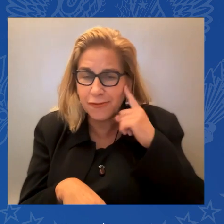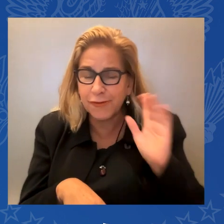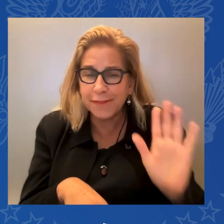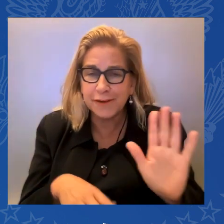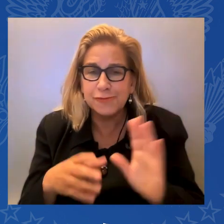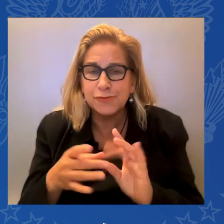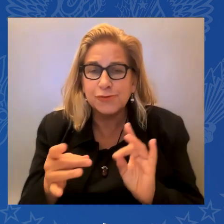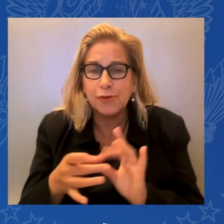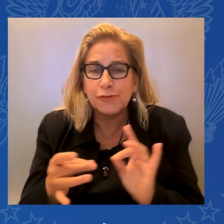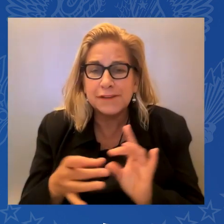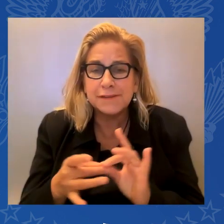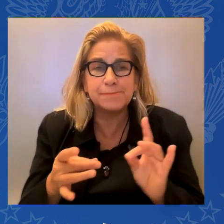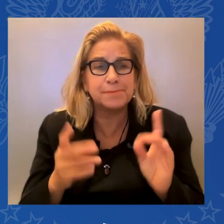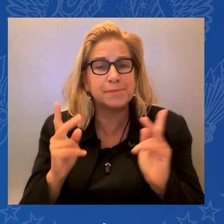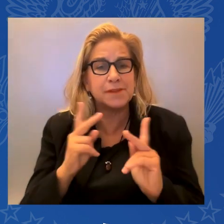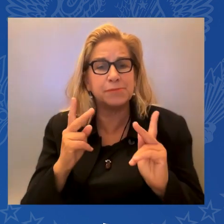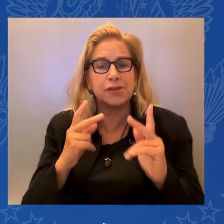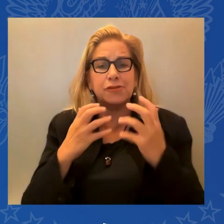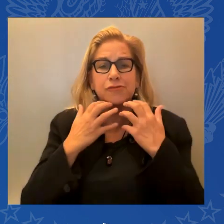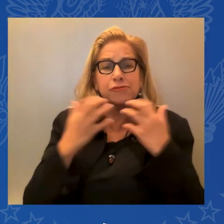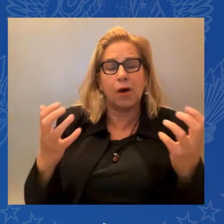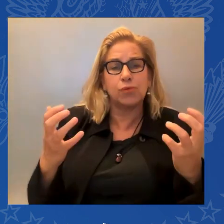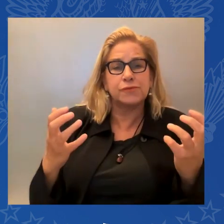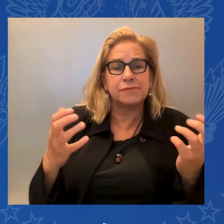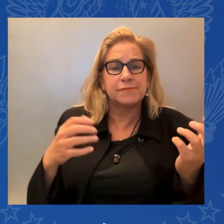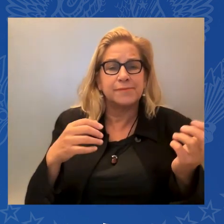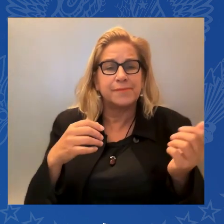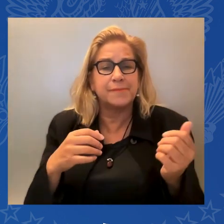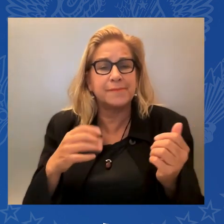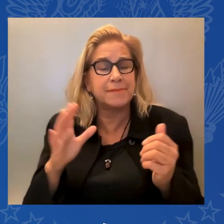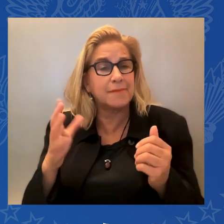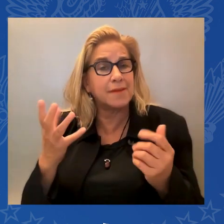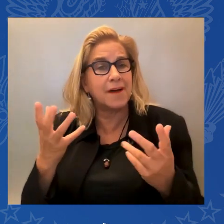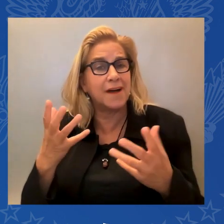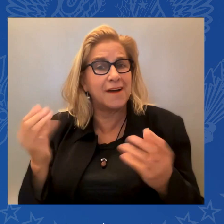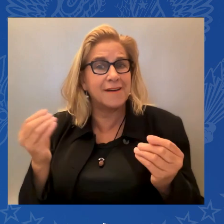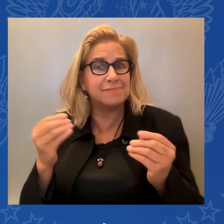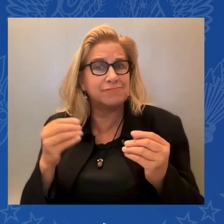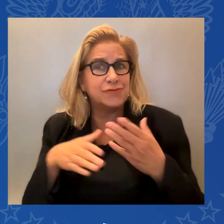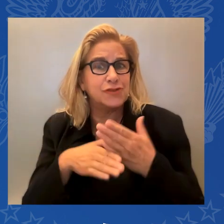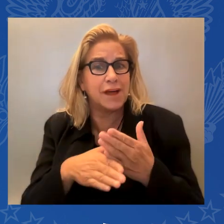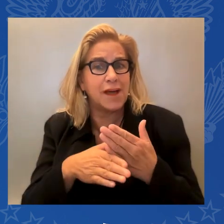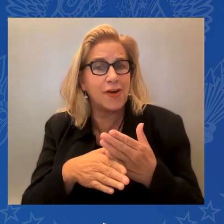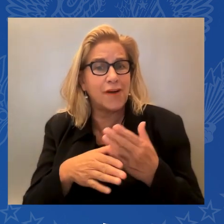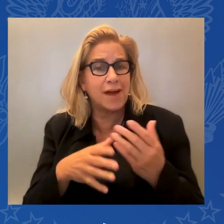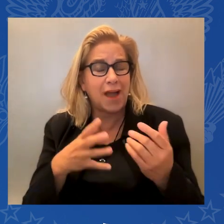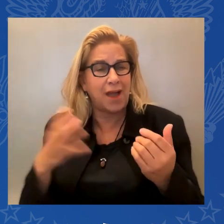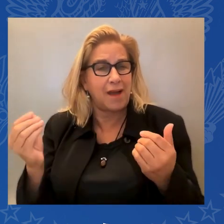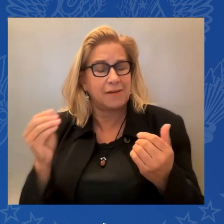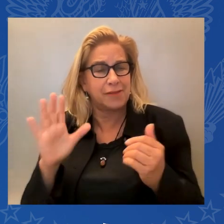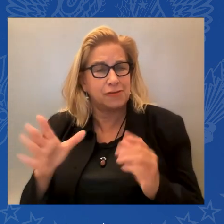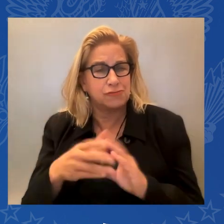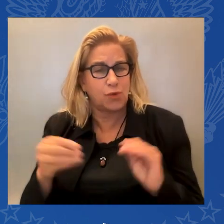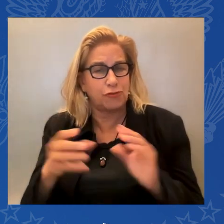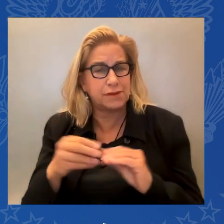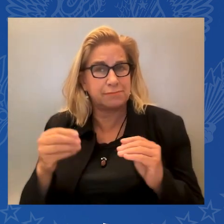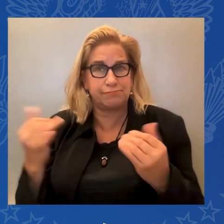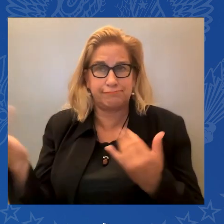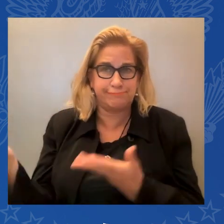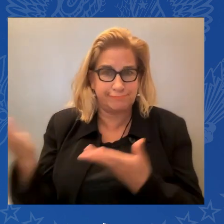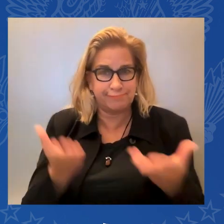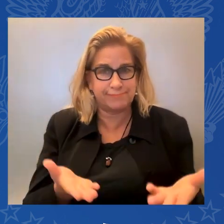behind the legendary moments and people, there are never names that make the headlines. Parents and siblings,